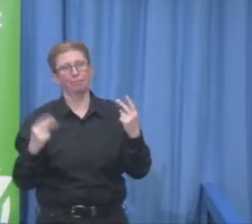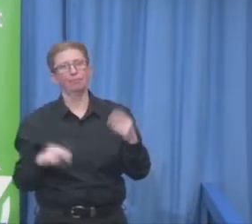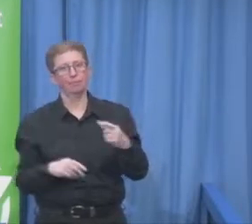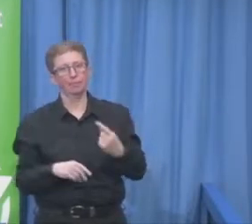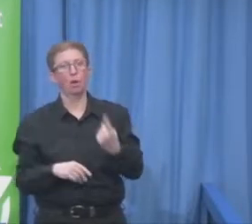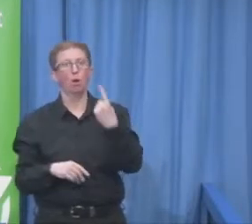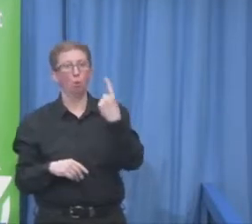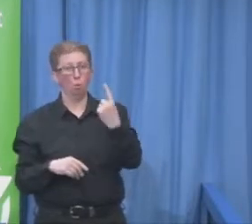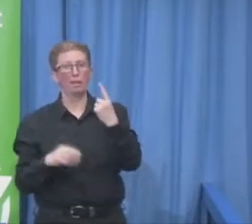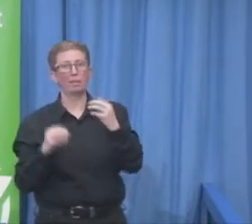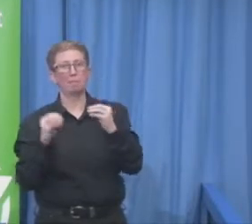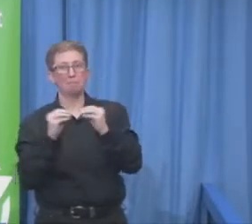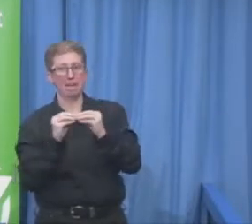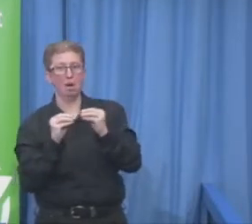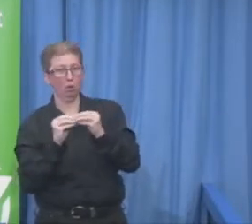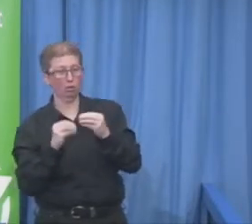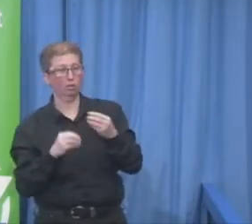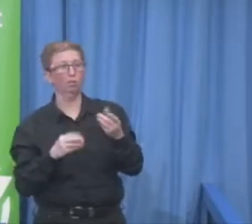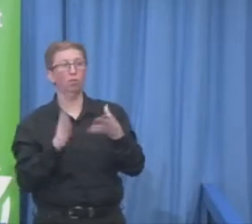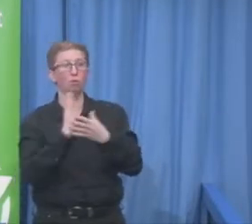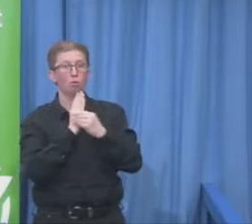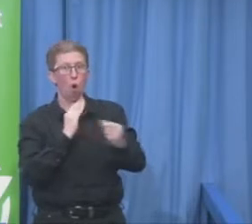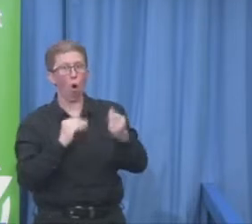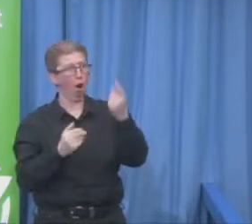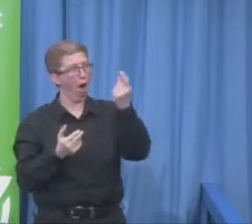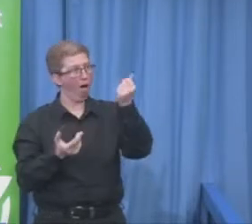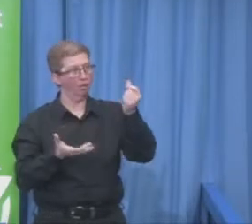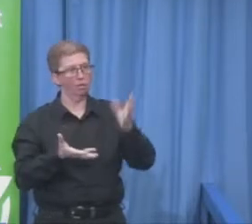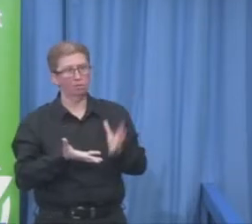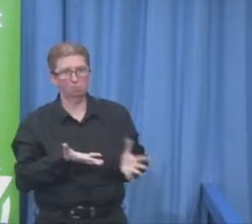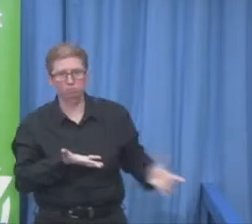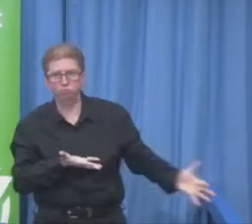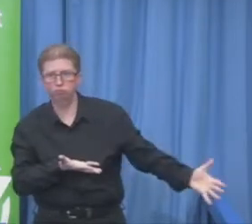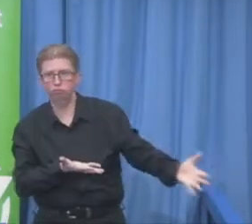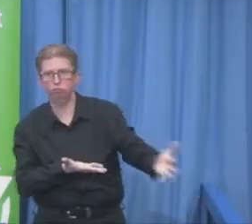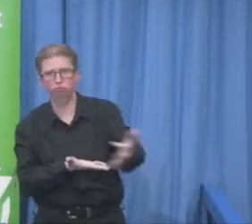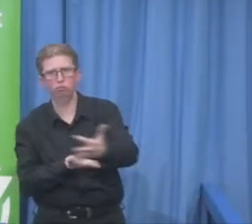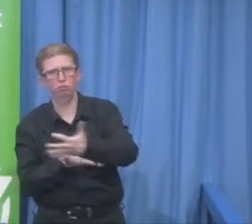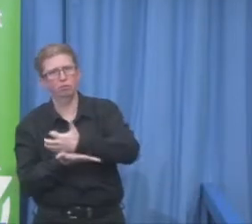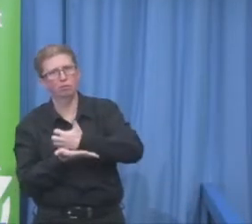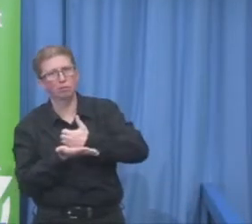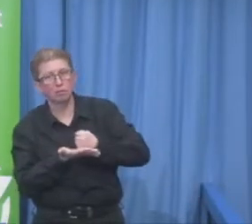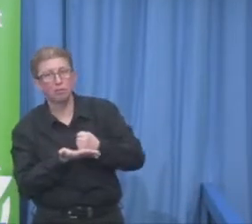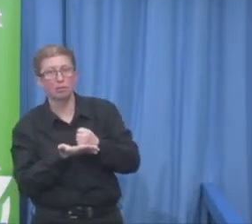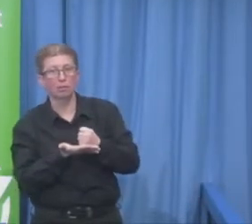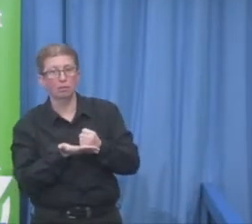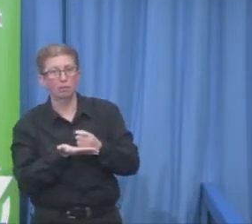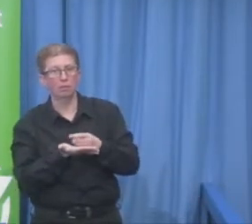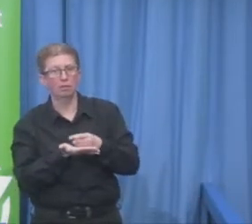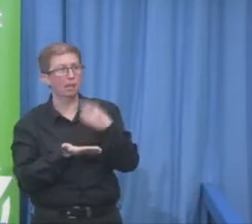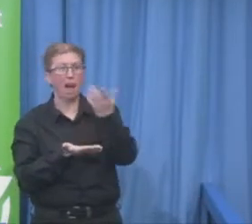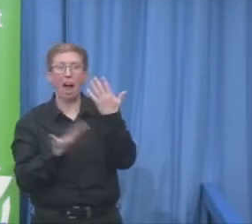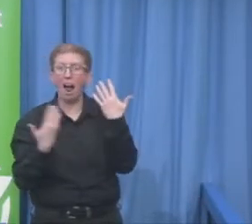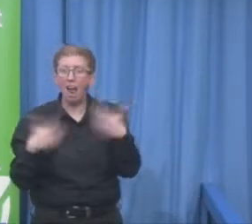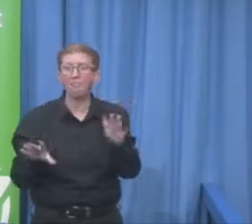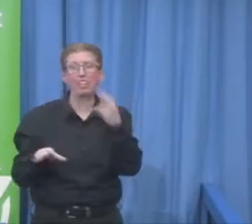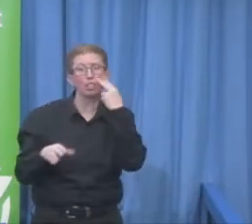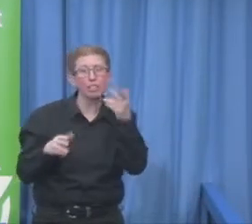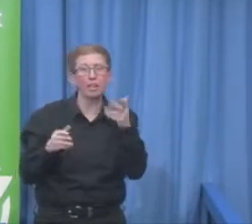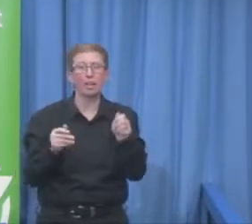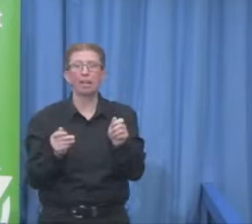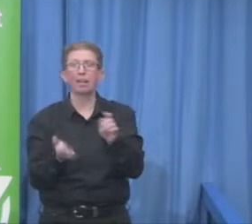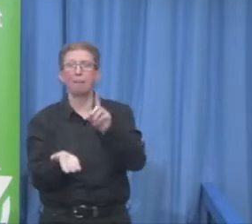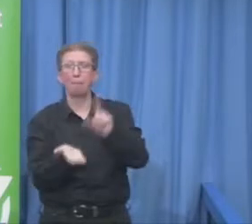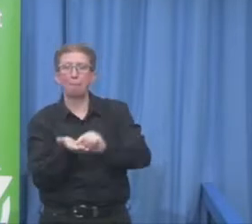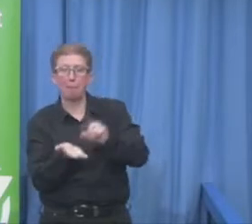of the really iconic images that we would have seen in our newspapers or in galleries are